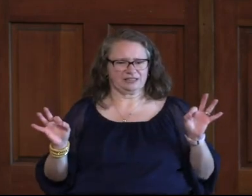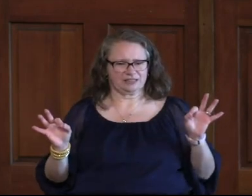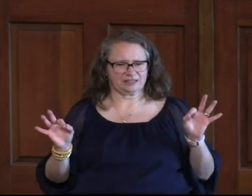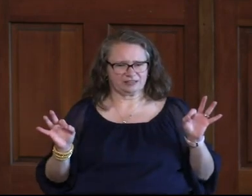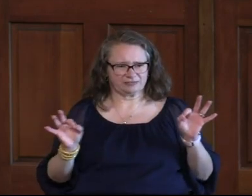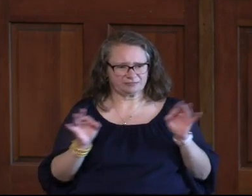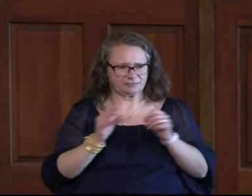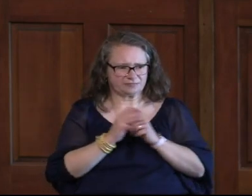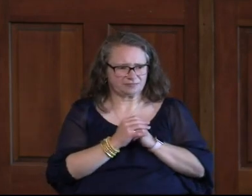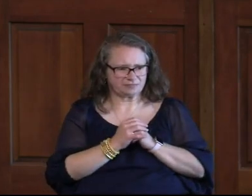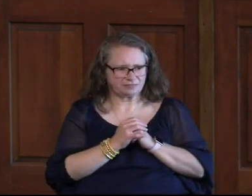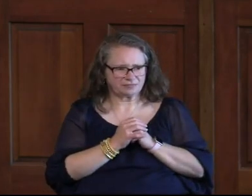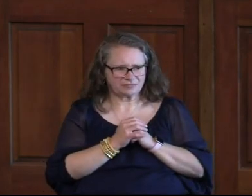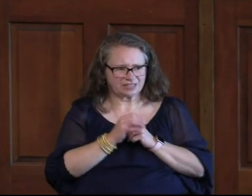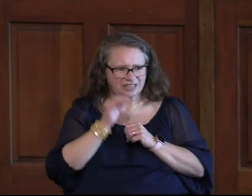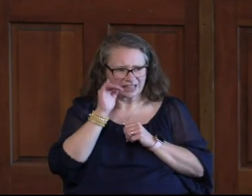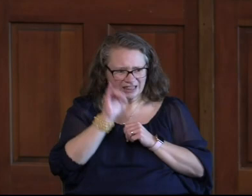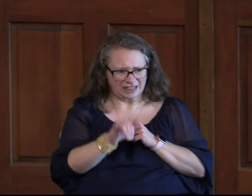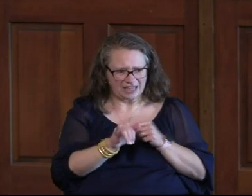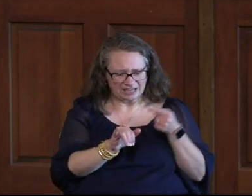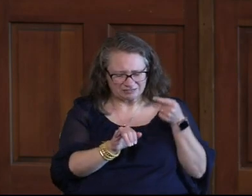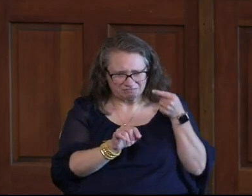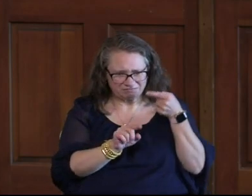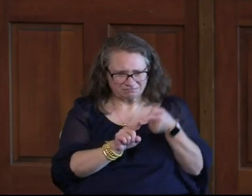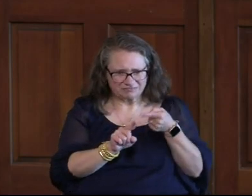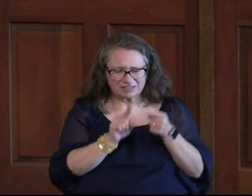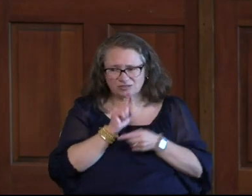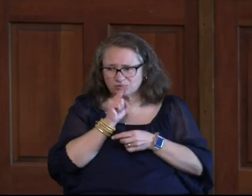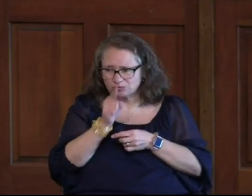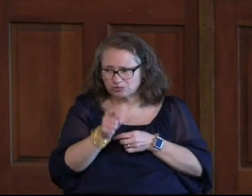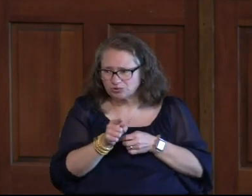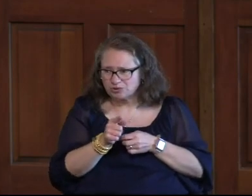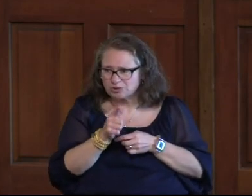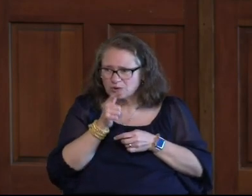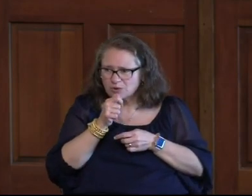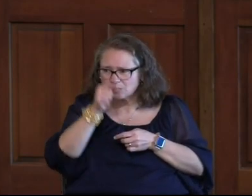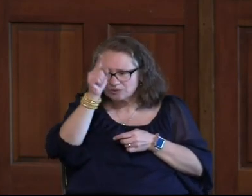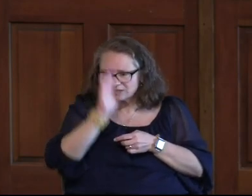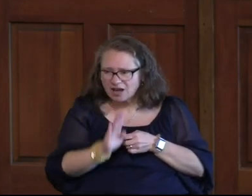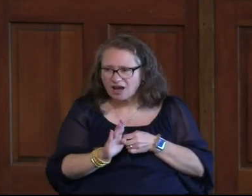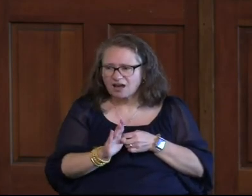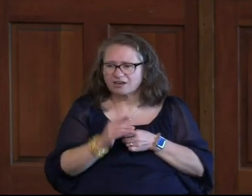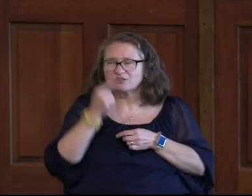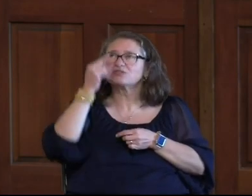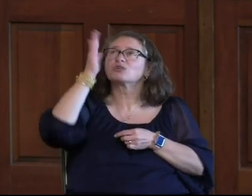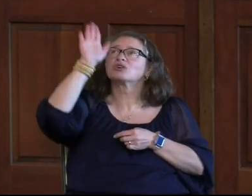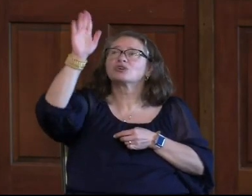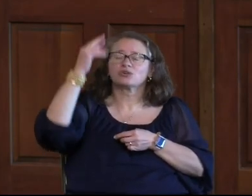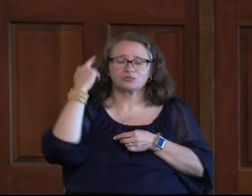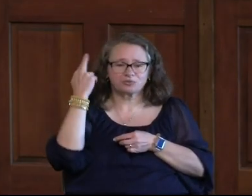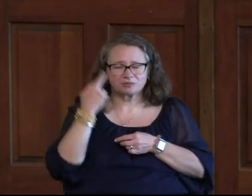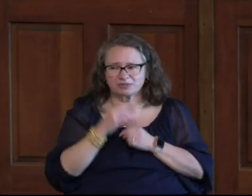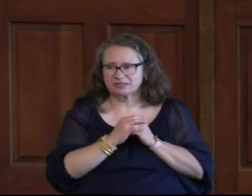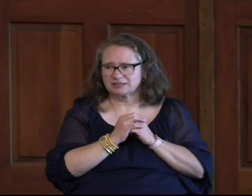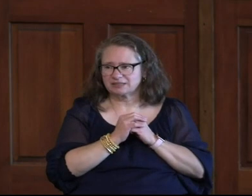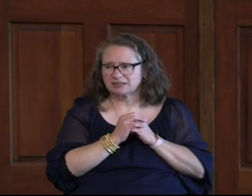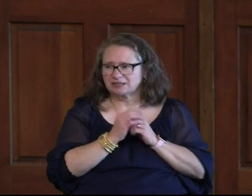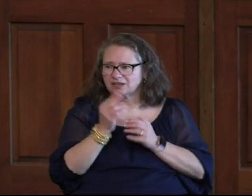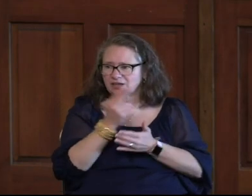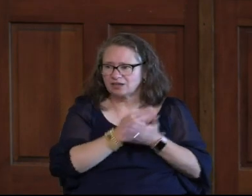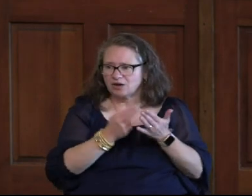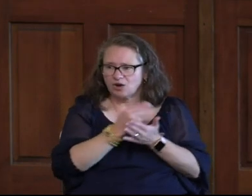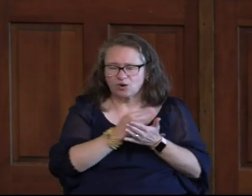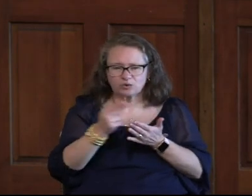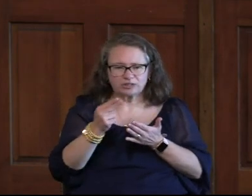Right That is The thing To know The truth Of who God is For you Because we Can sing Holy